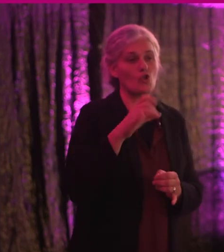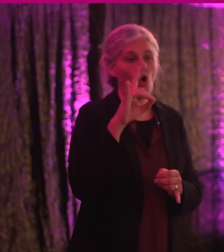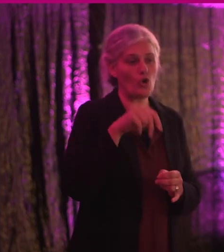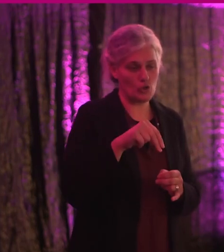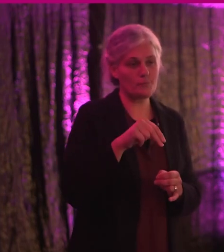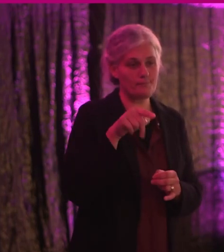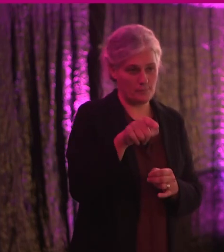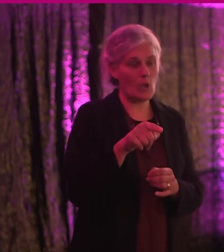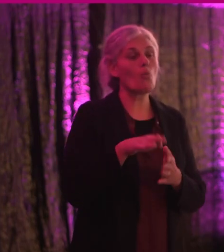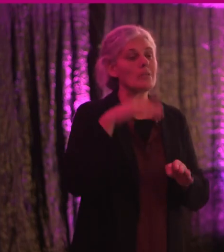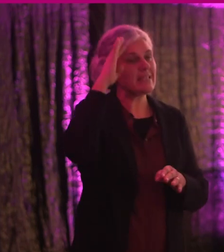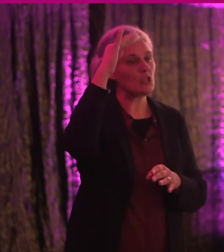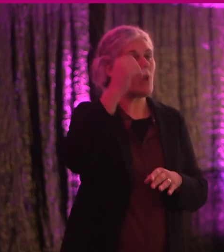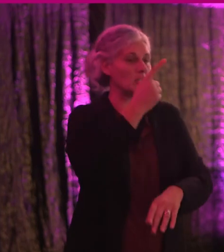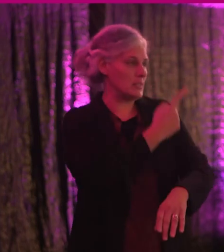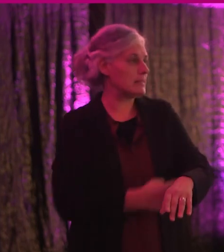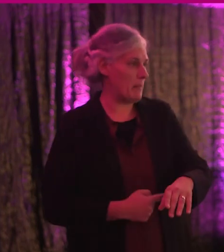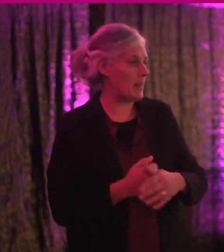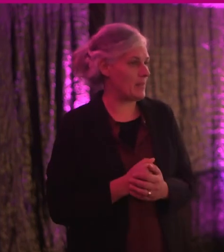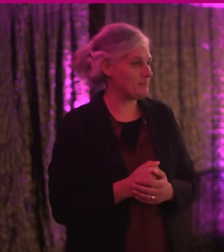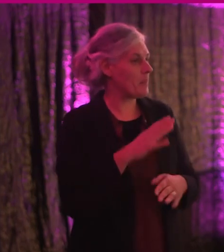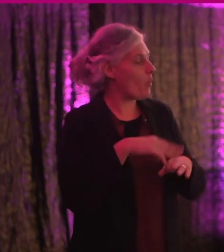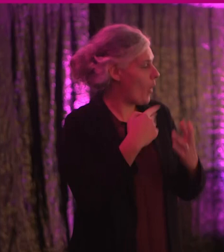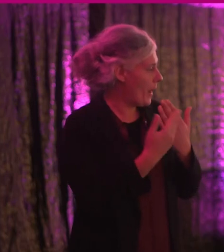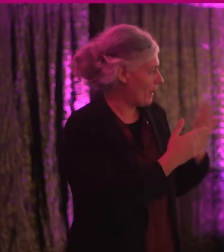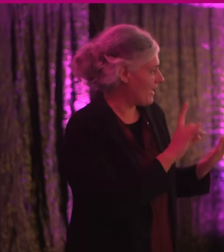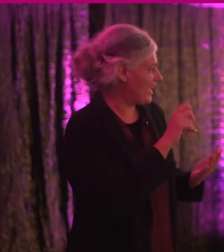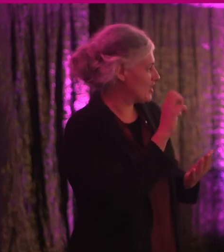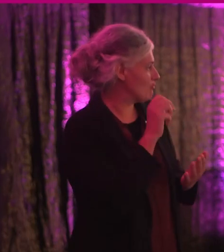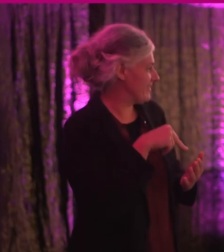who was somebody with an intellectual disability. So welcome, Catherine.